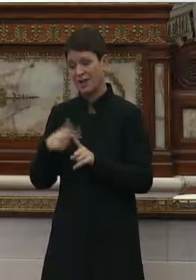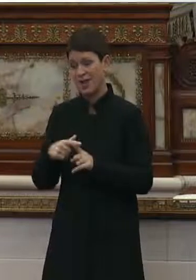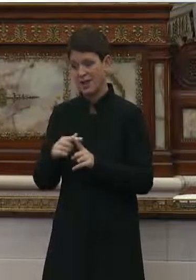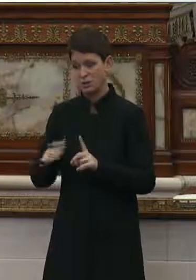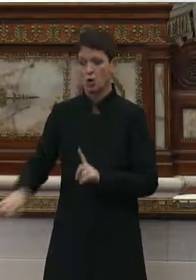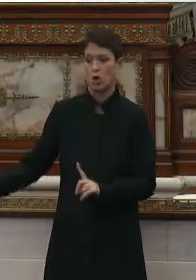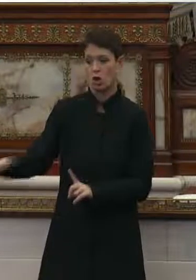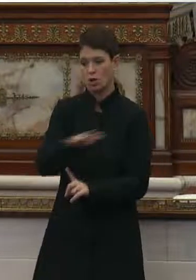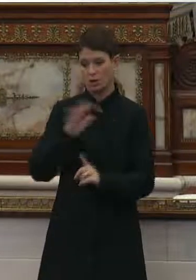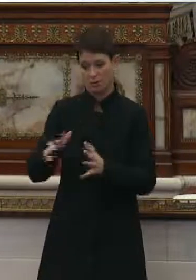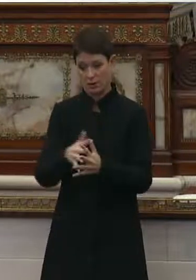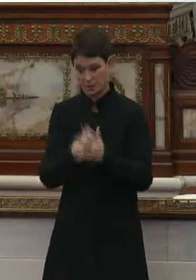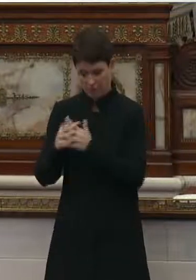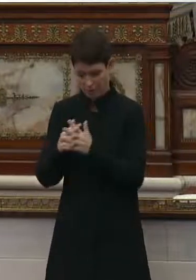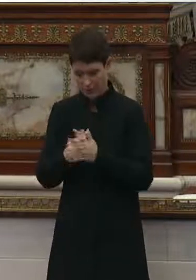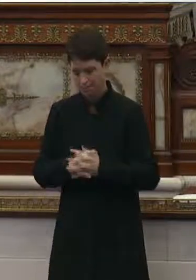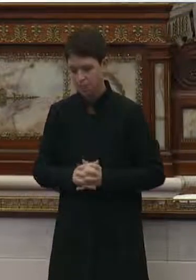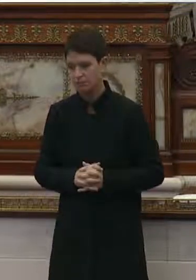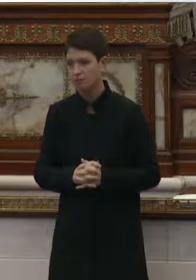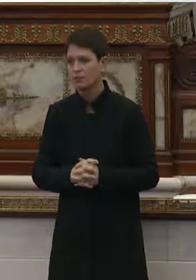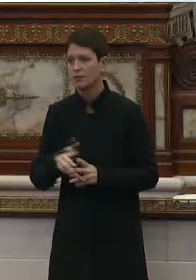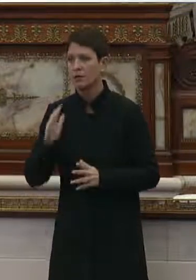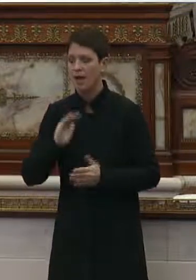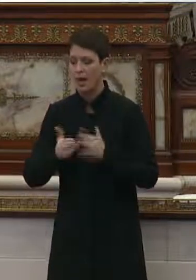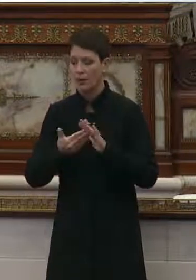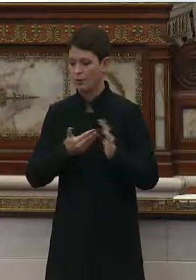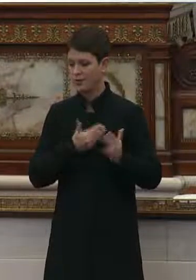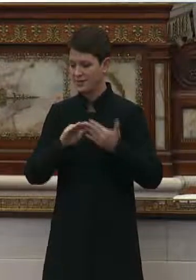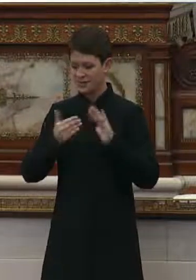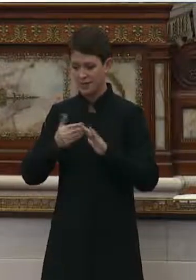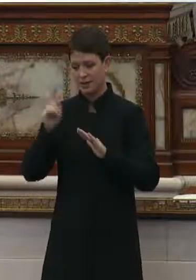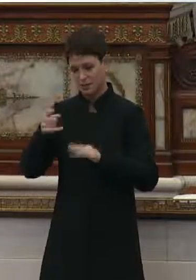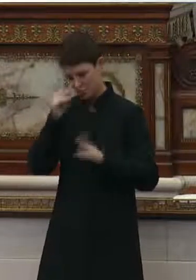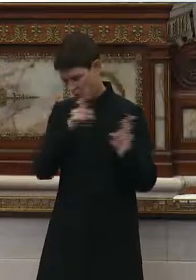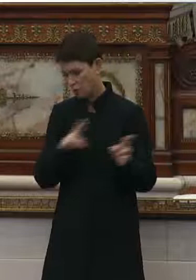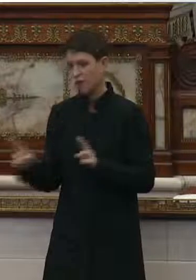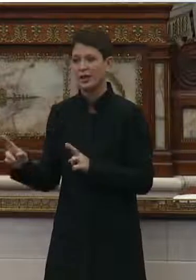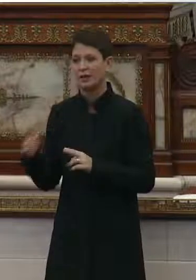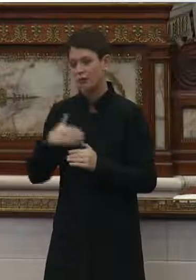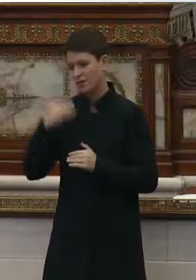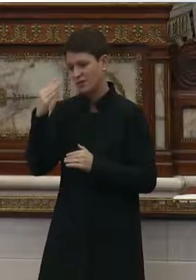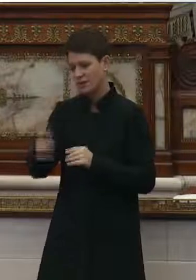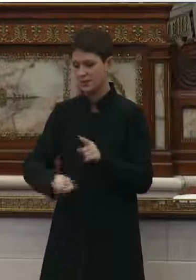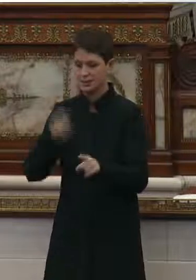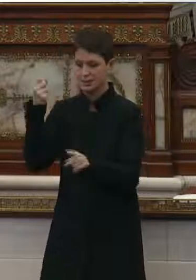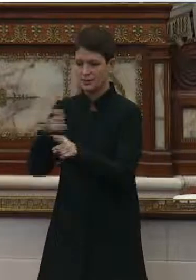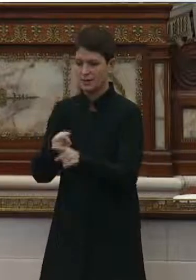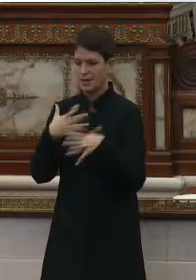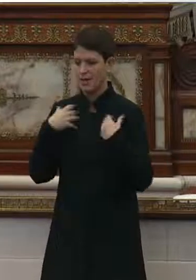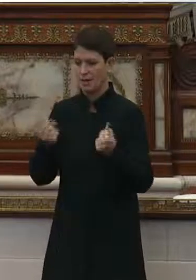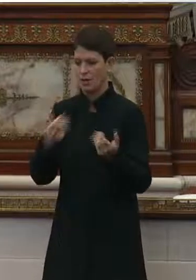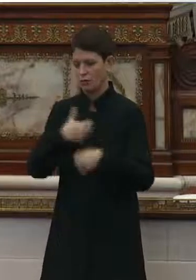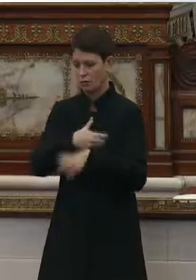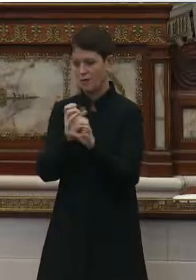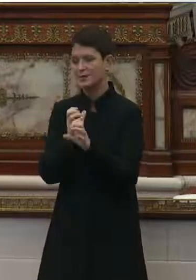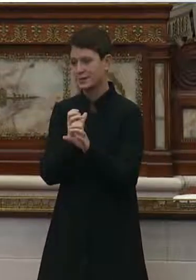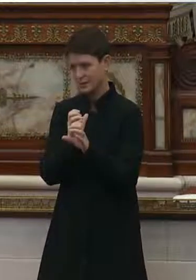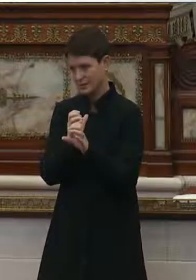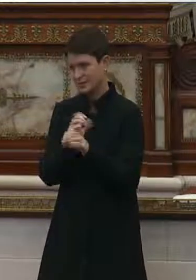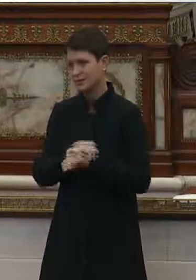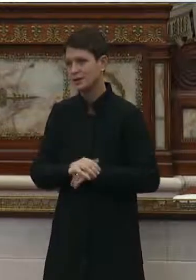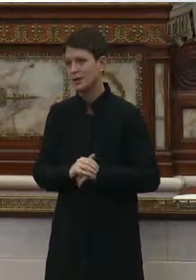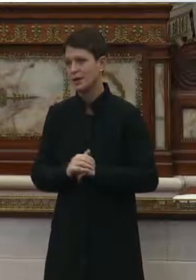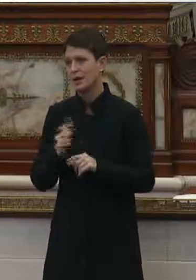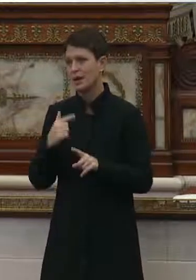throughout America. Our city must be prepared for the next major health crisis and that